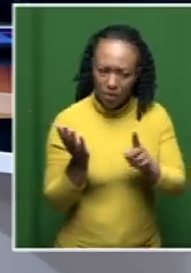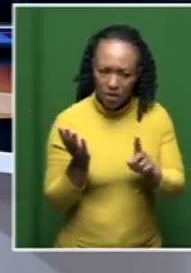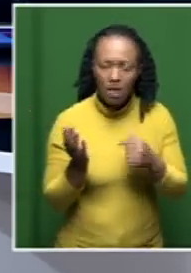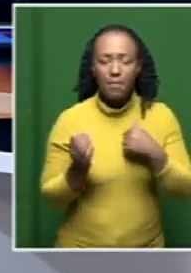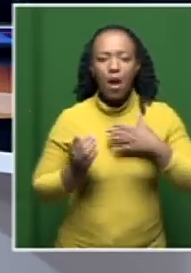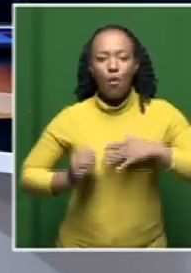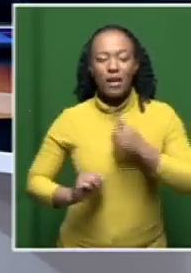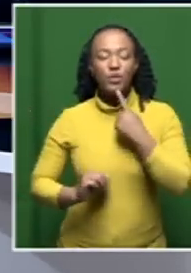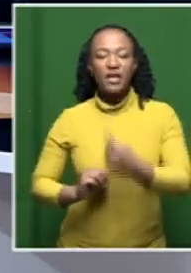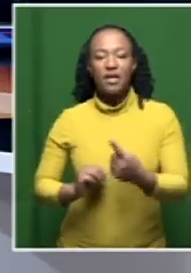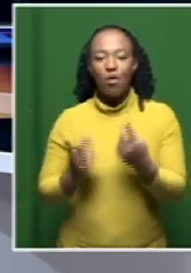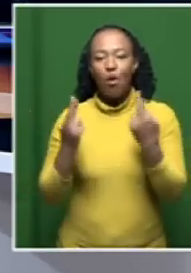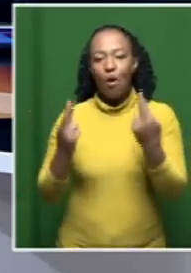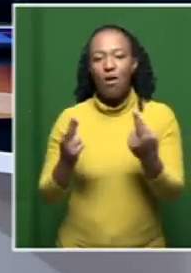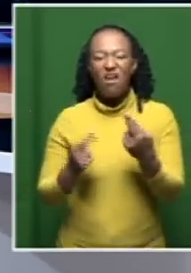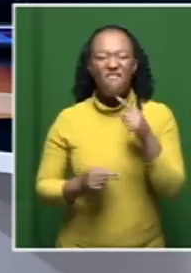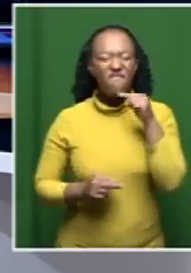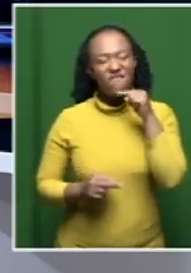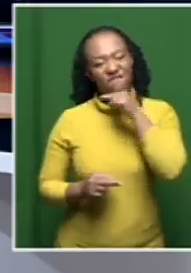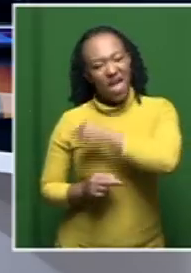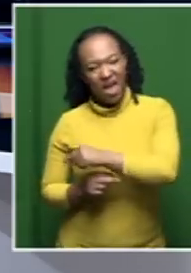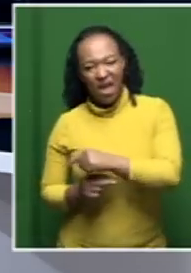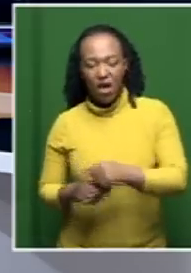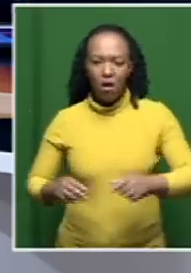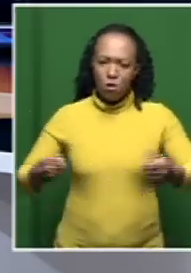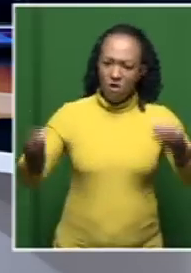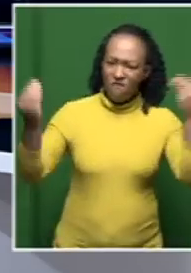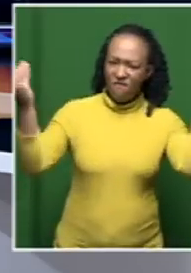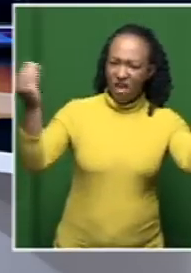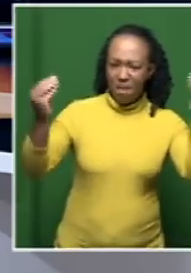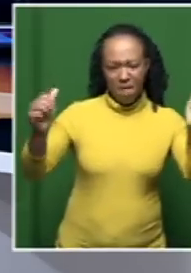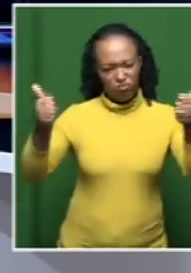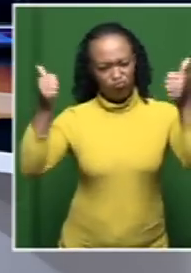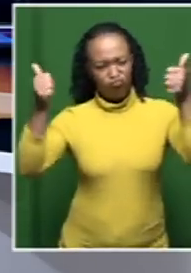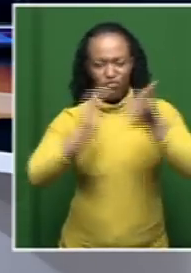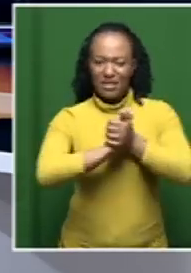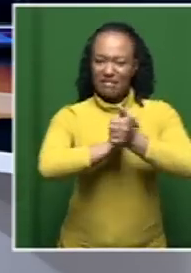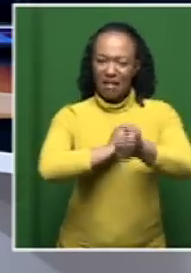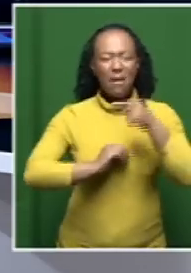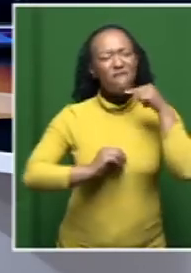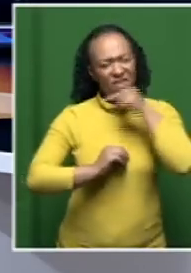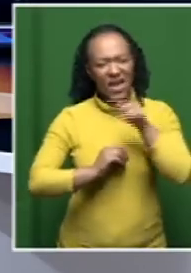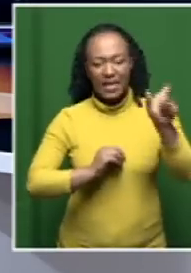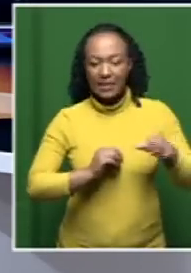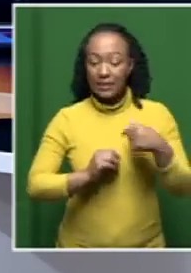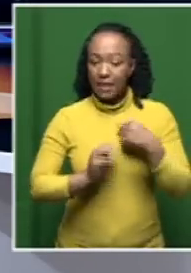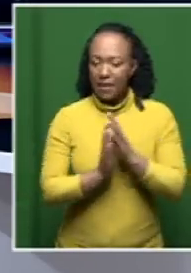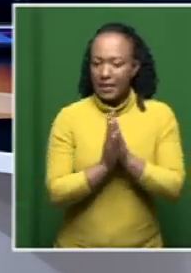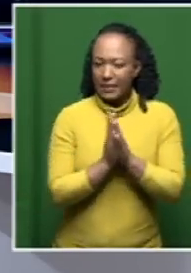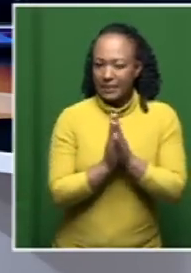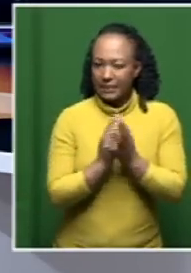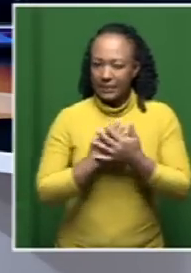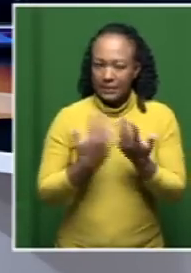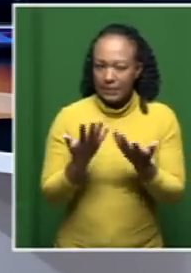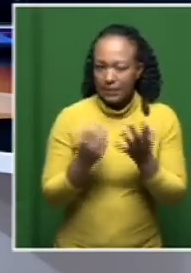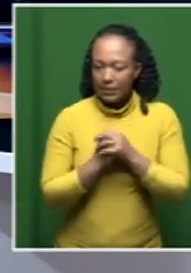won't sign. Fong Kong has been great players from wherever. Hence, I'm very curious about the youth